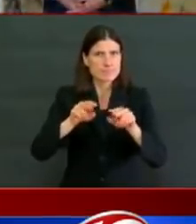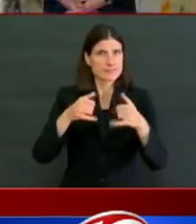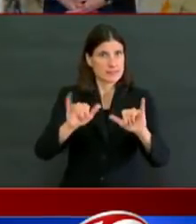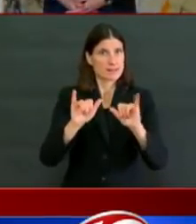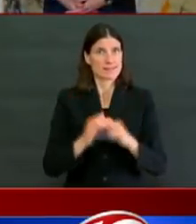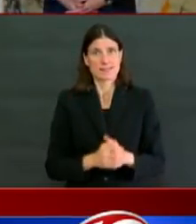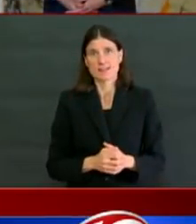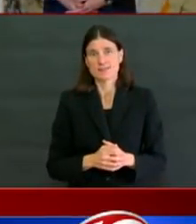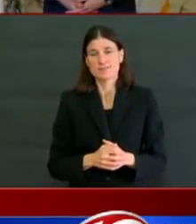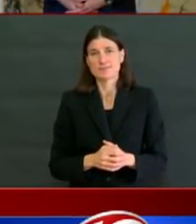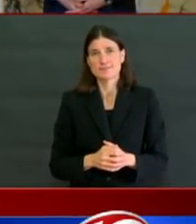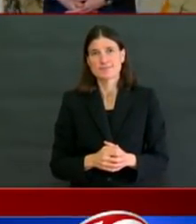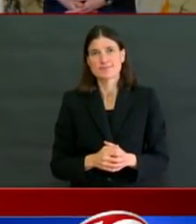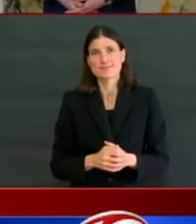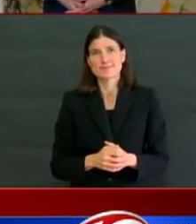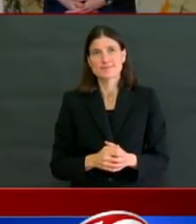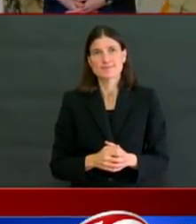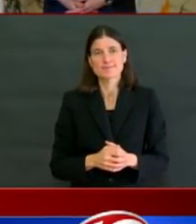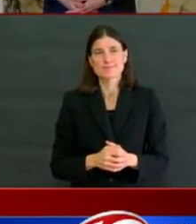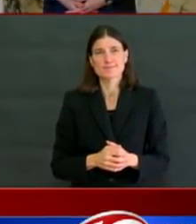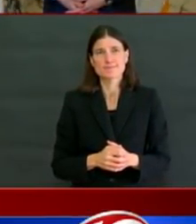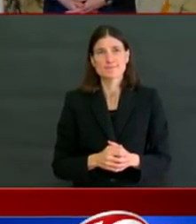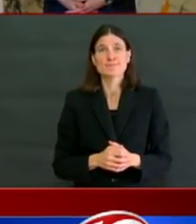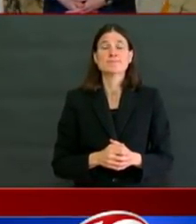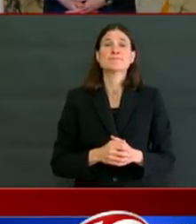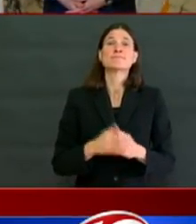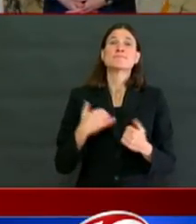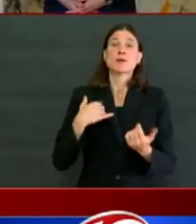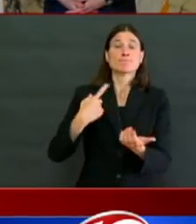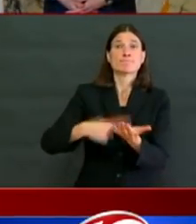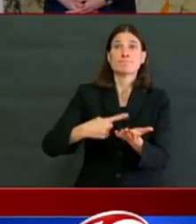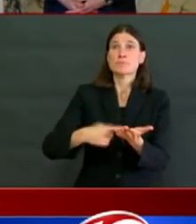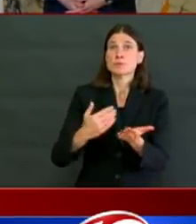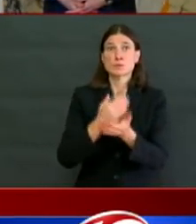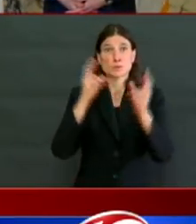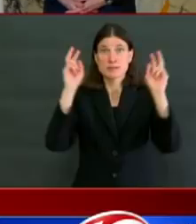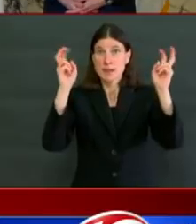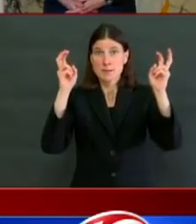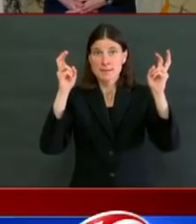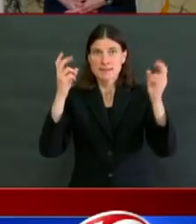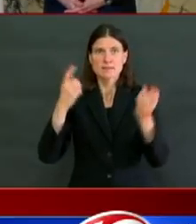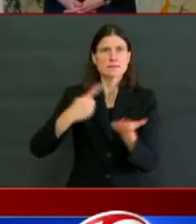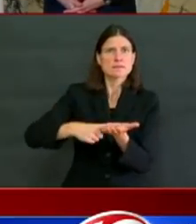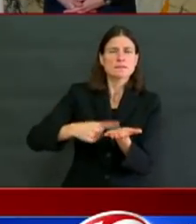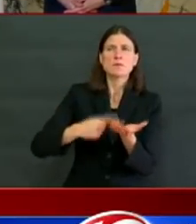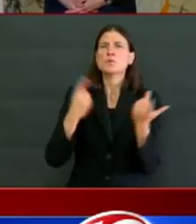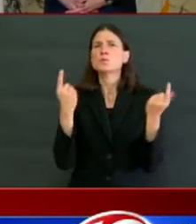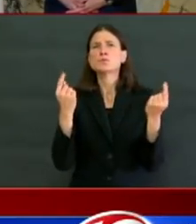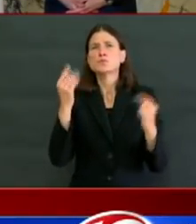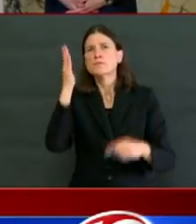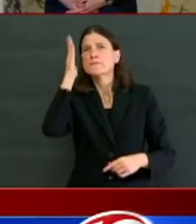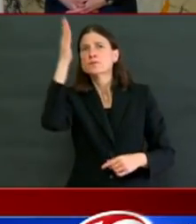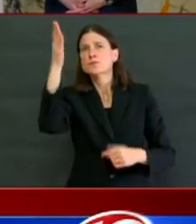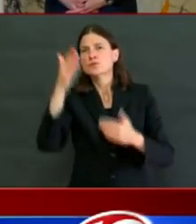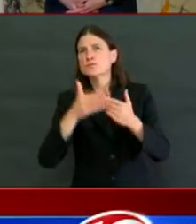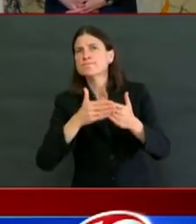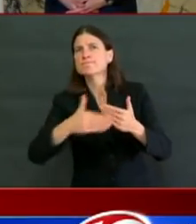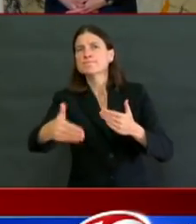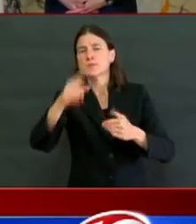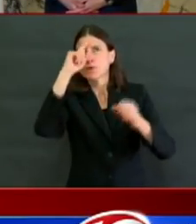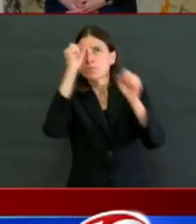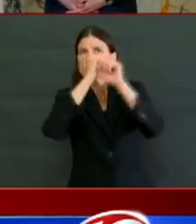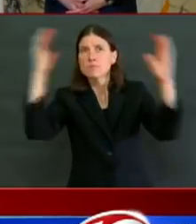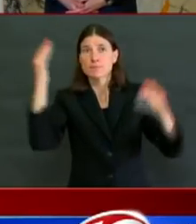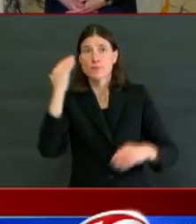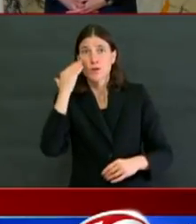Okay, I want to start to set some expectations about what we're going to be doing together over